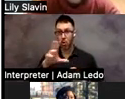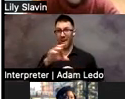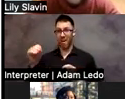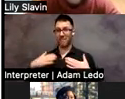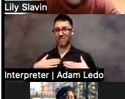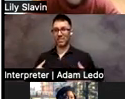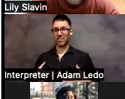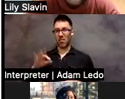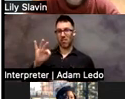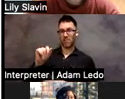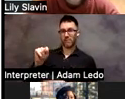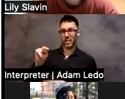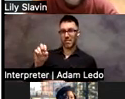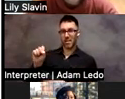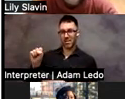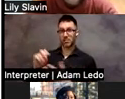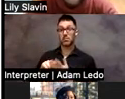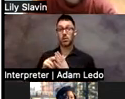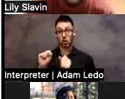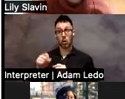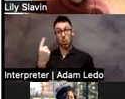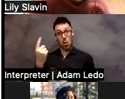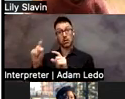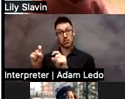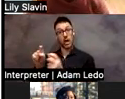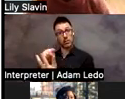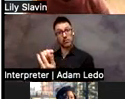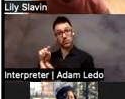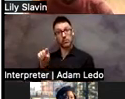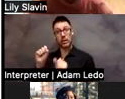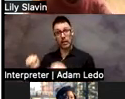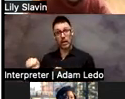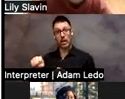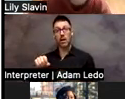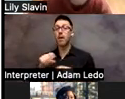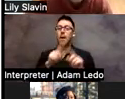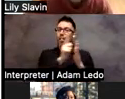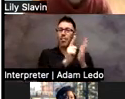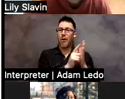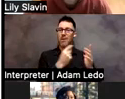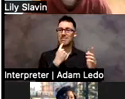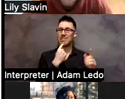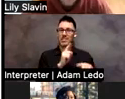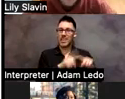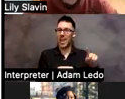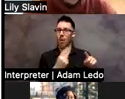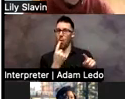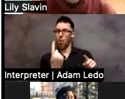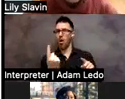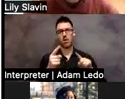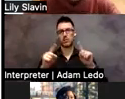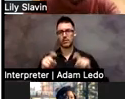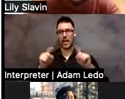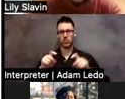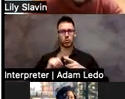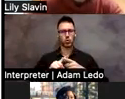test, but the law says that you can't just use one test in order to deem a child